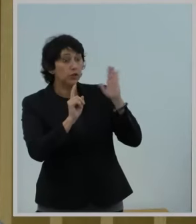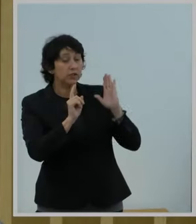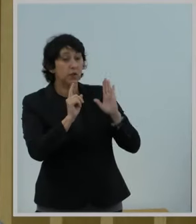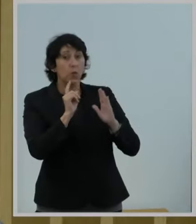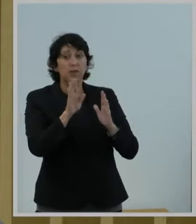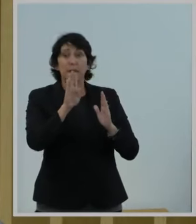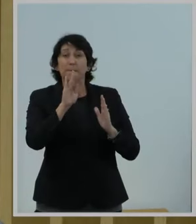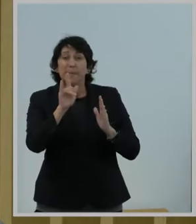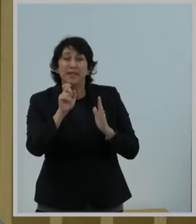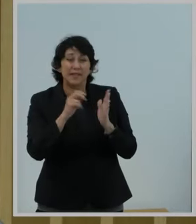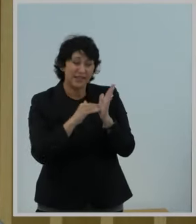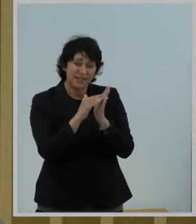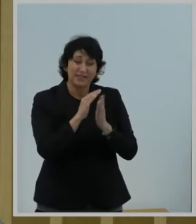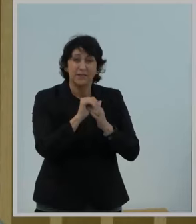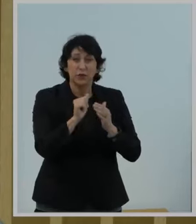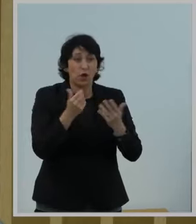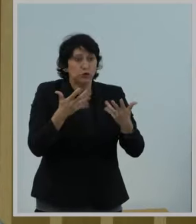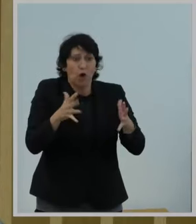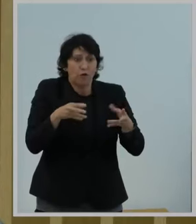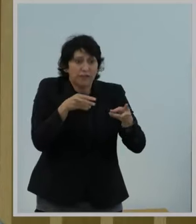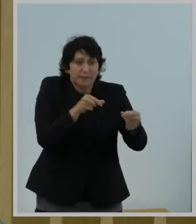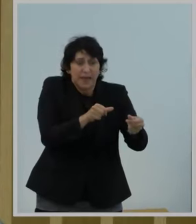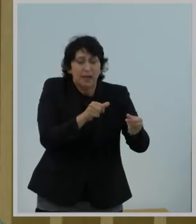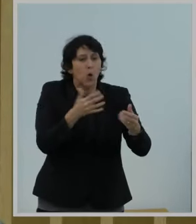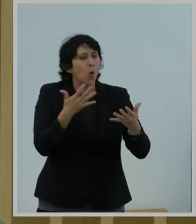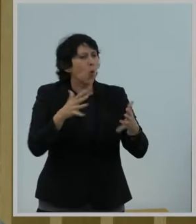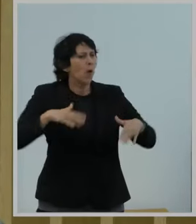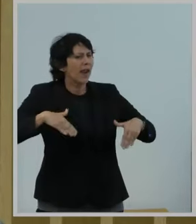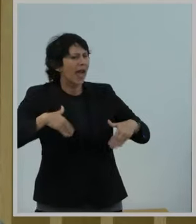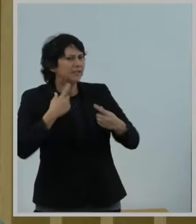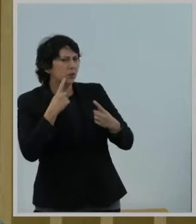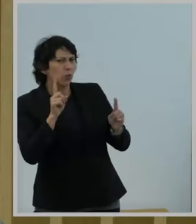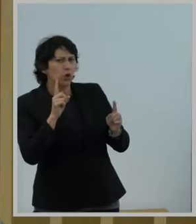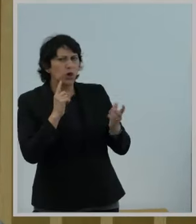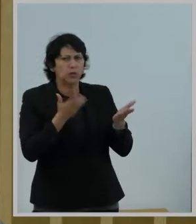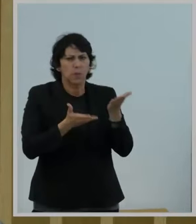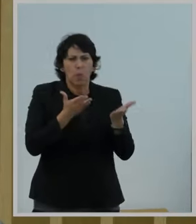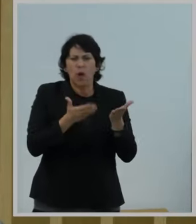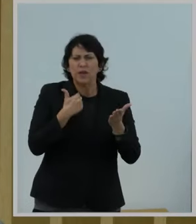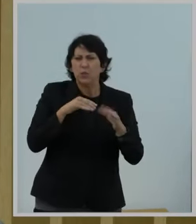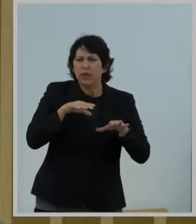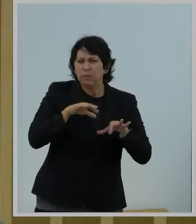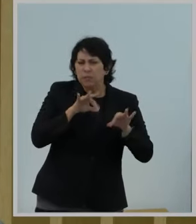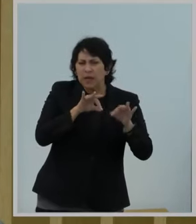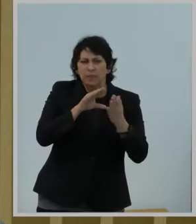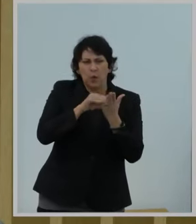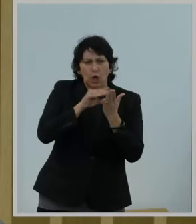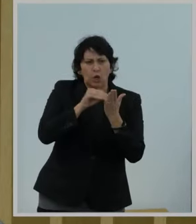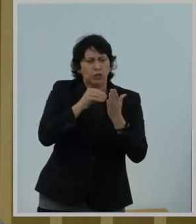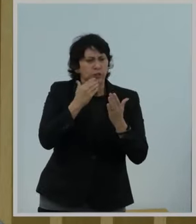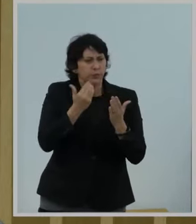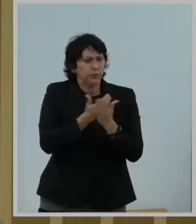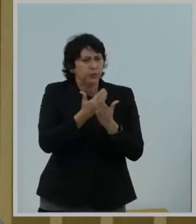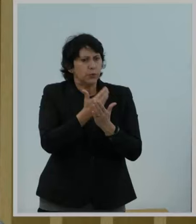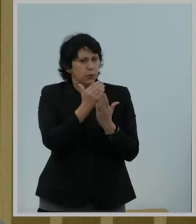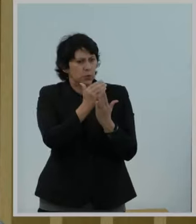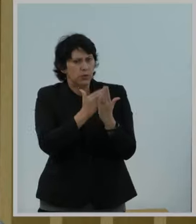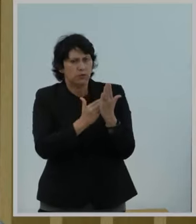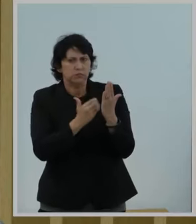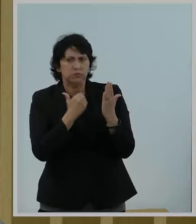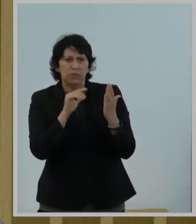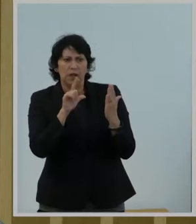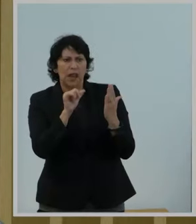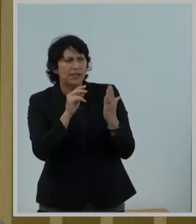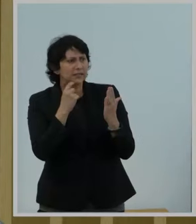billions of dollars already spent, what hasn't, and what potentially are some lessons learned going forward